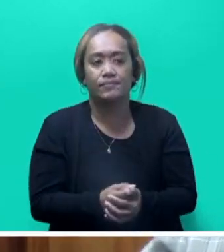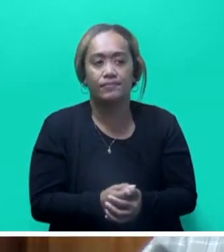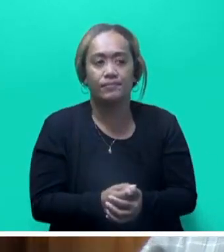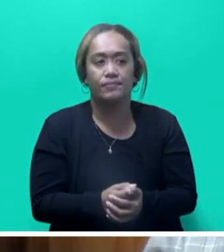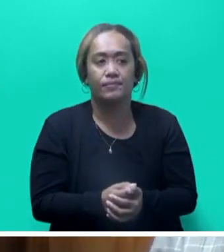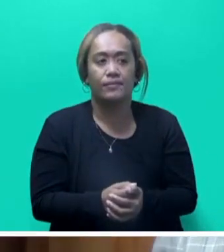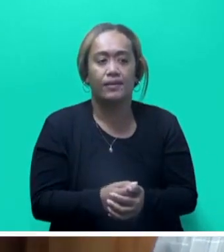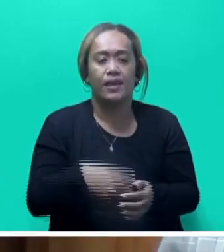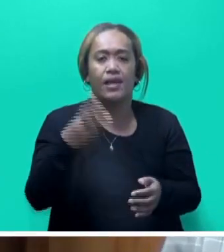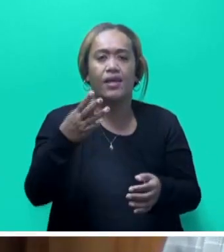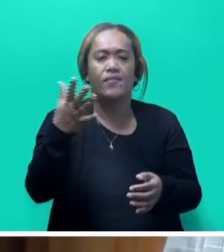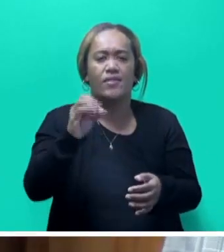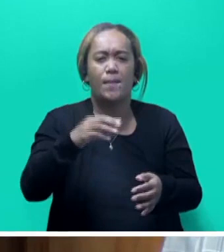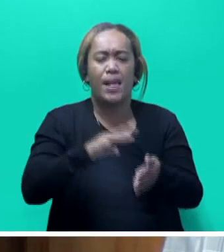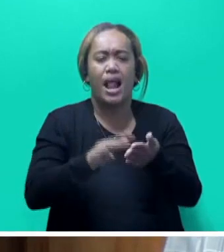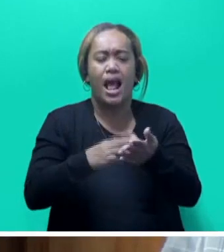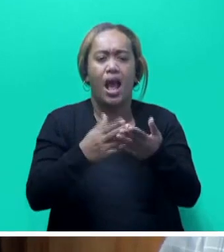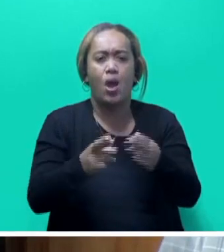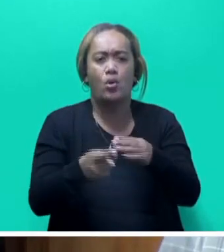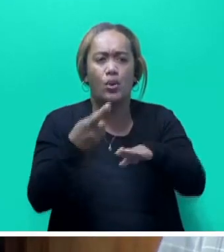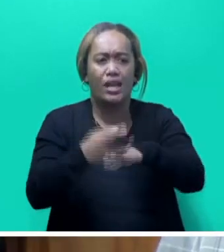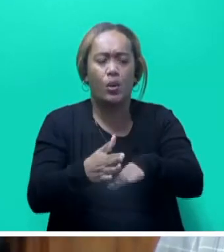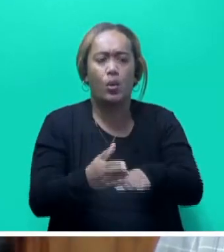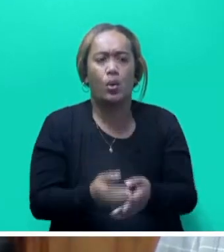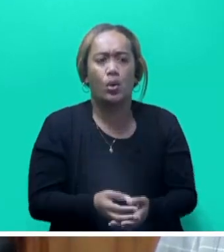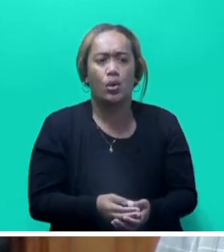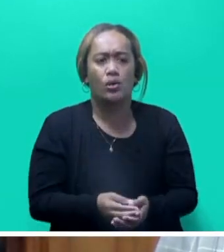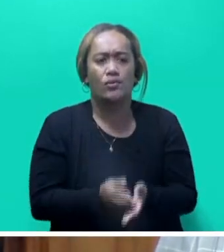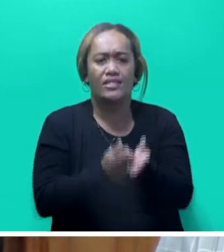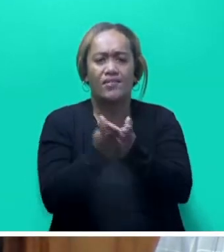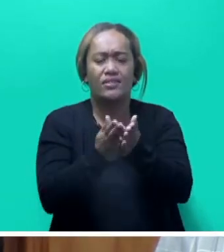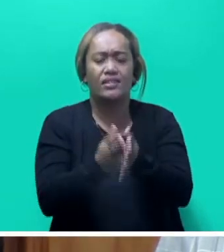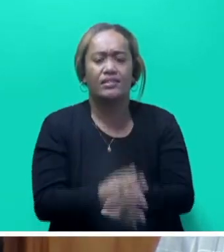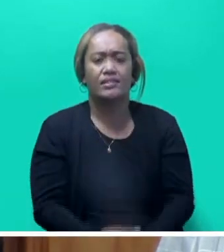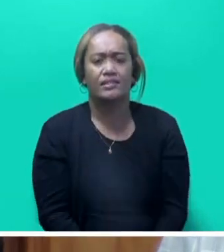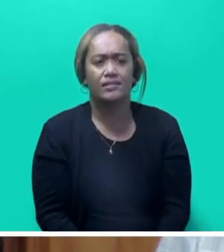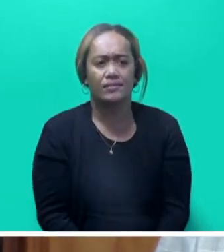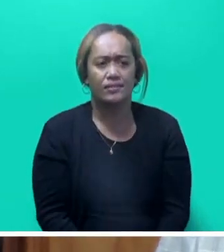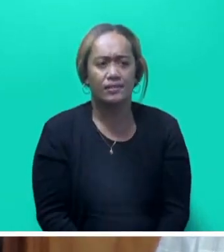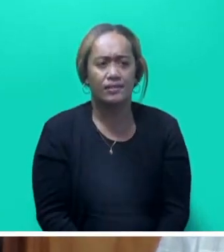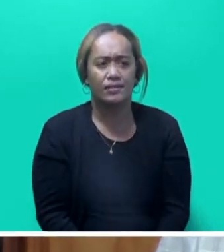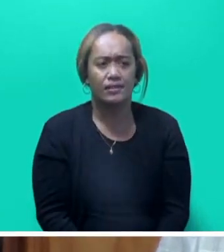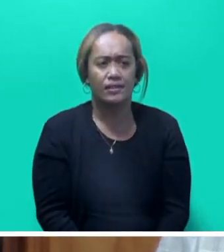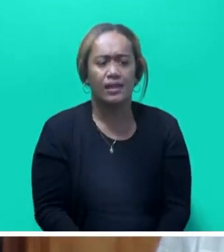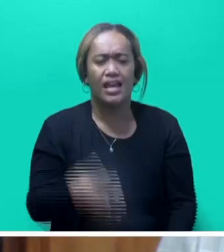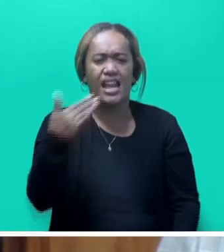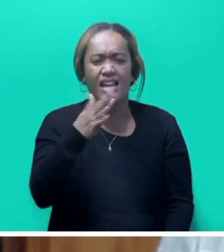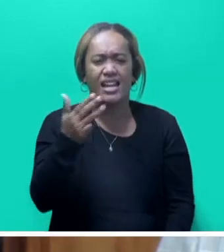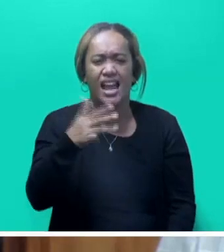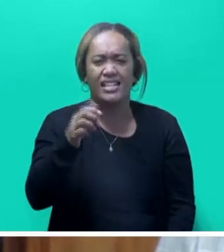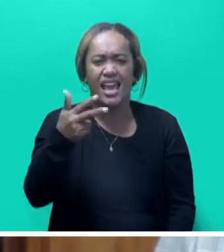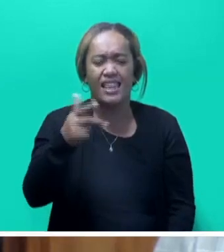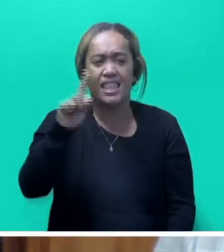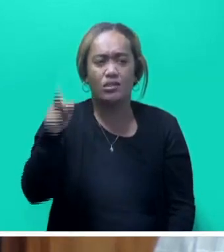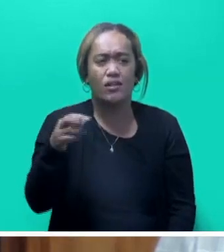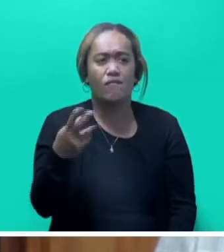50 million for renewals of roads and services, 31.4 million for renewals of bridges and crossings, and 990,000 for the renewals of